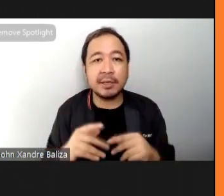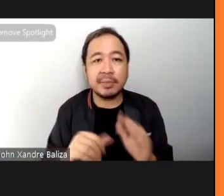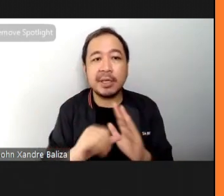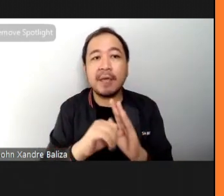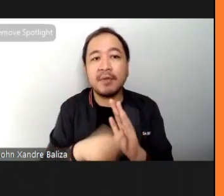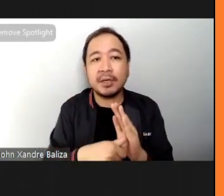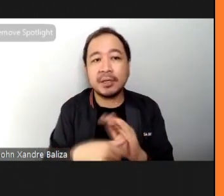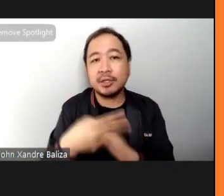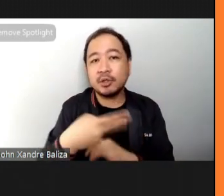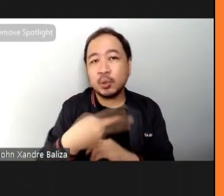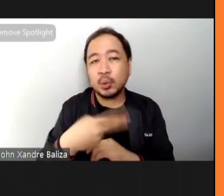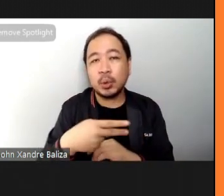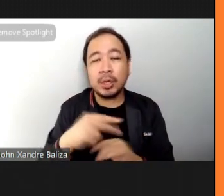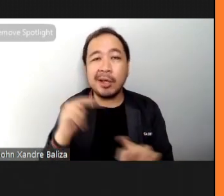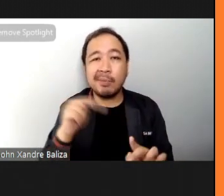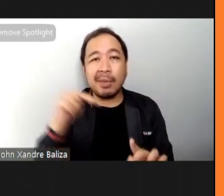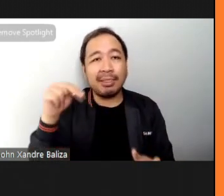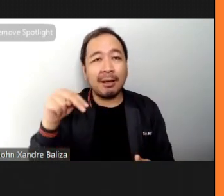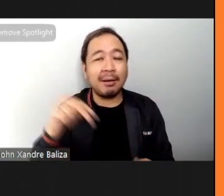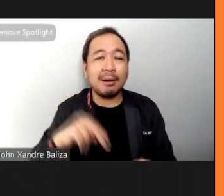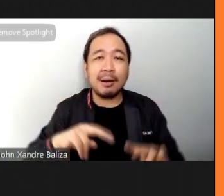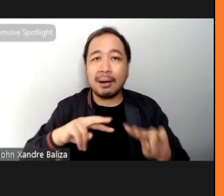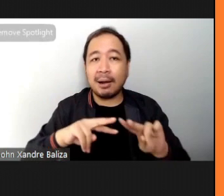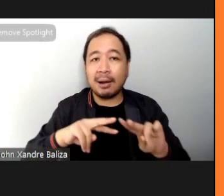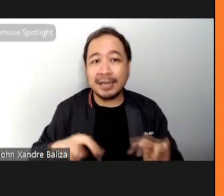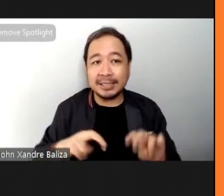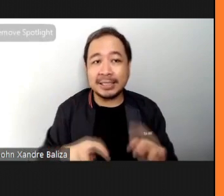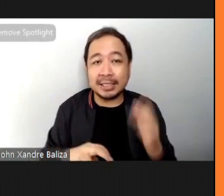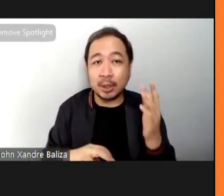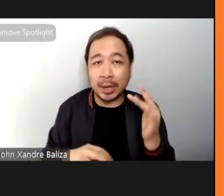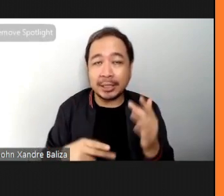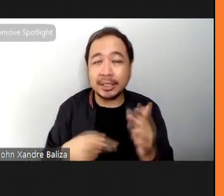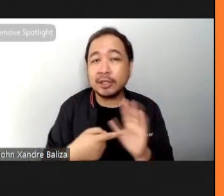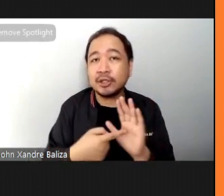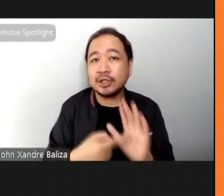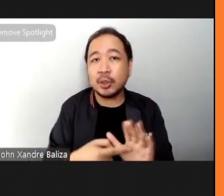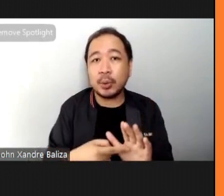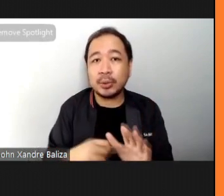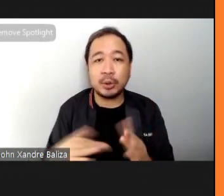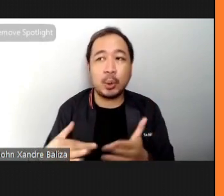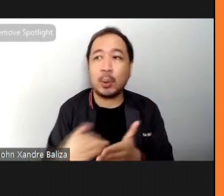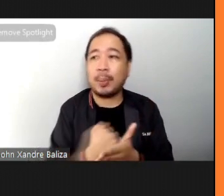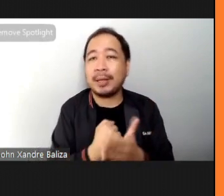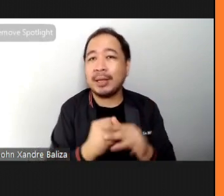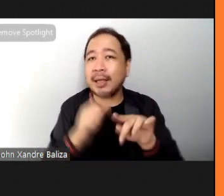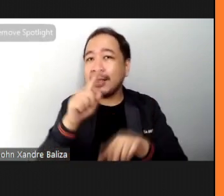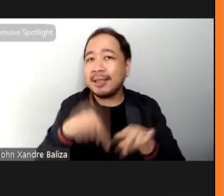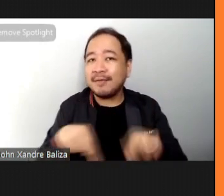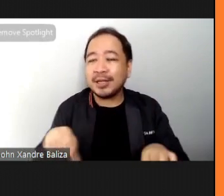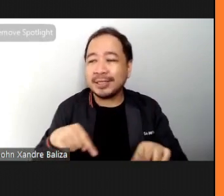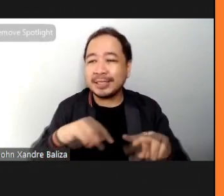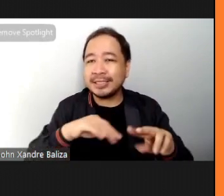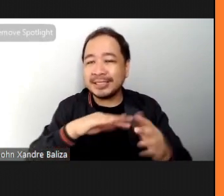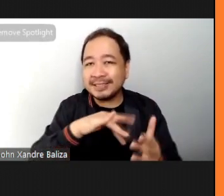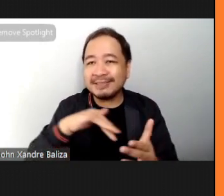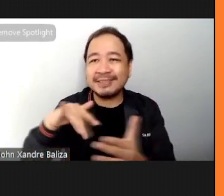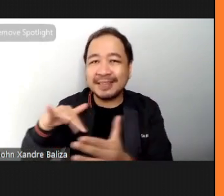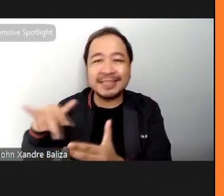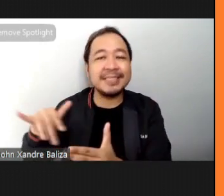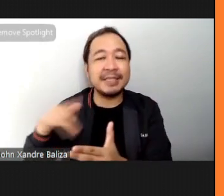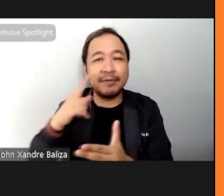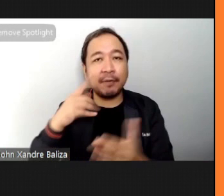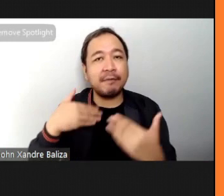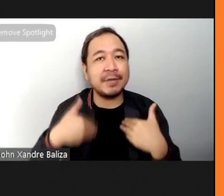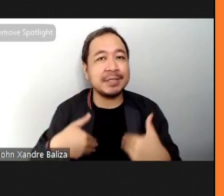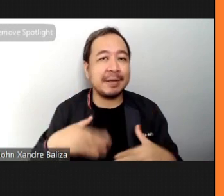these two meta analysis because it really shows and compiles the many studies done on physical exercise and the findings really does